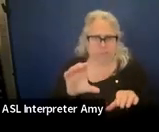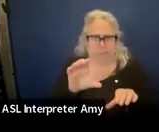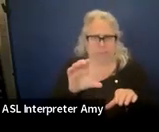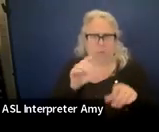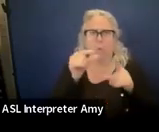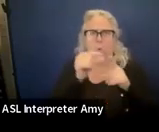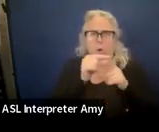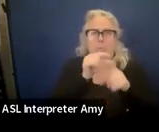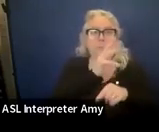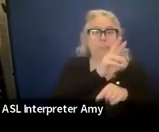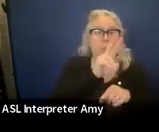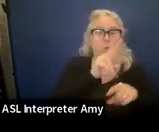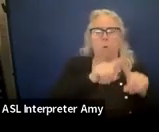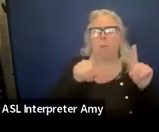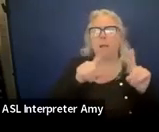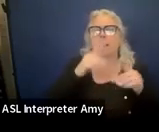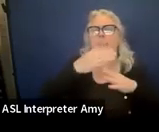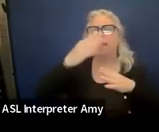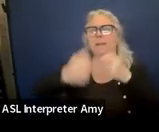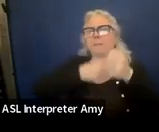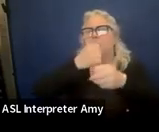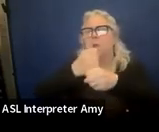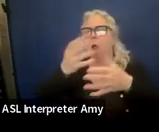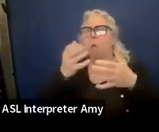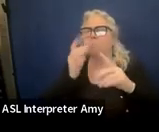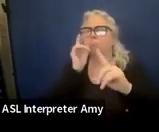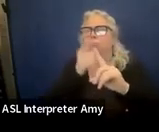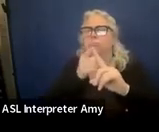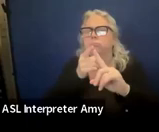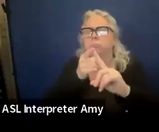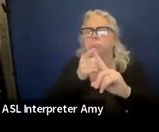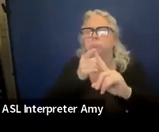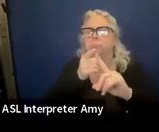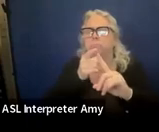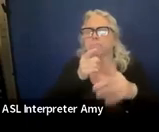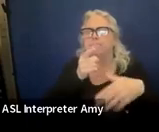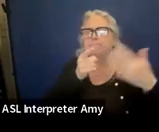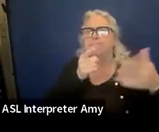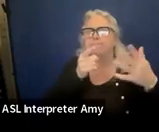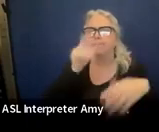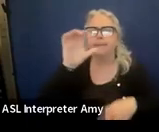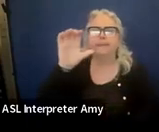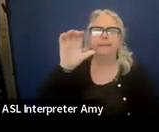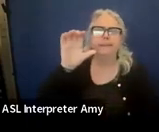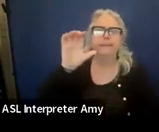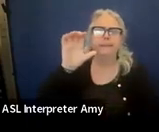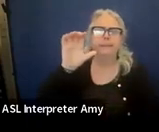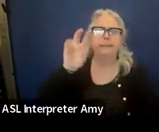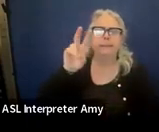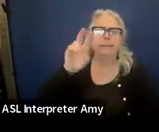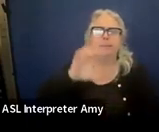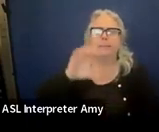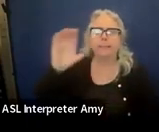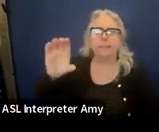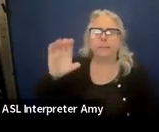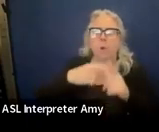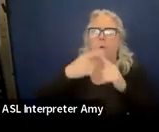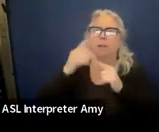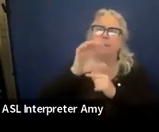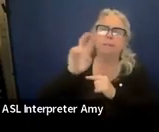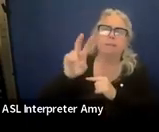but by the end of the year, I want them to do, you know, CVCC or